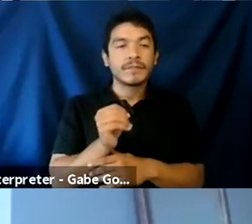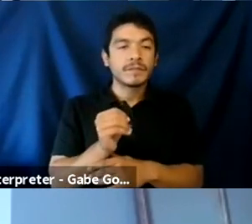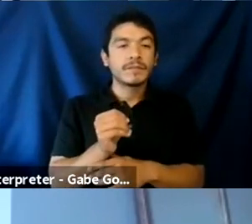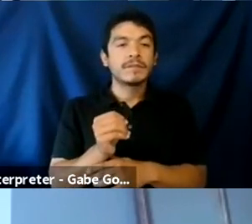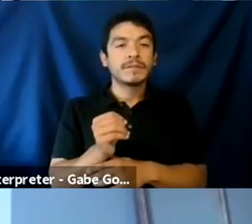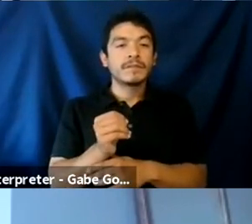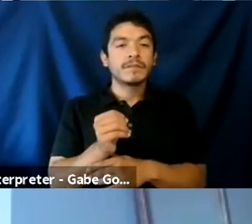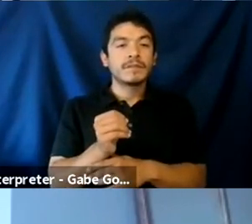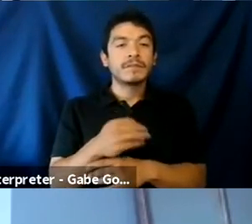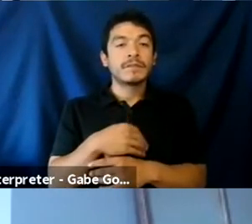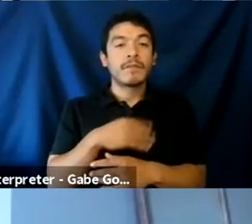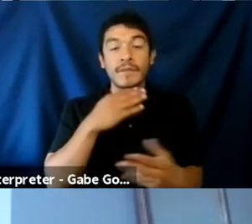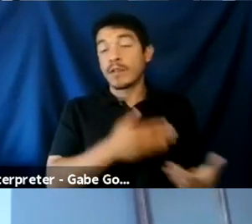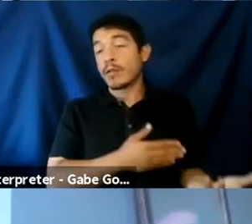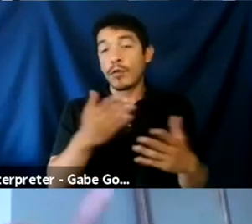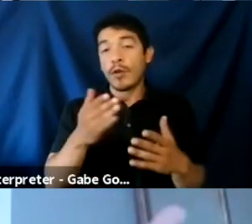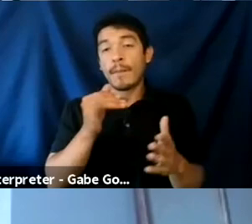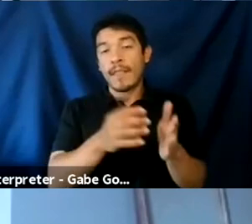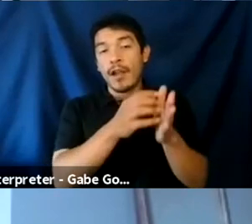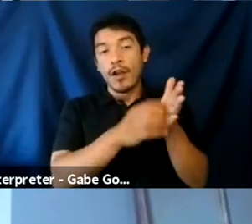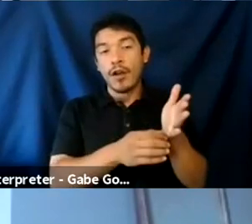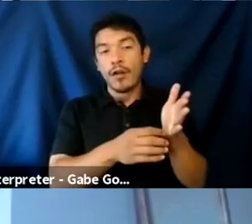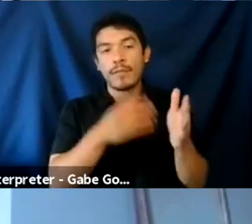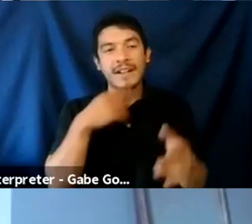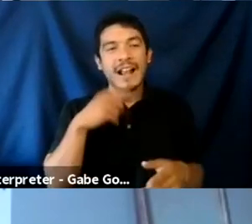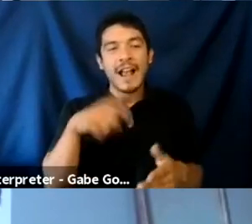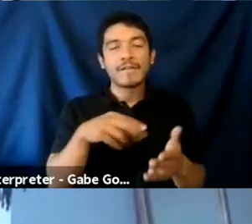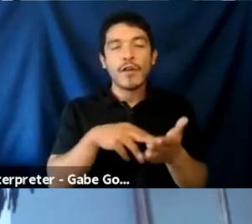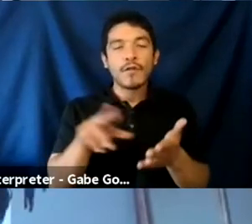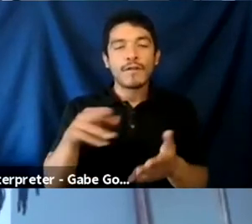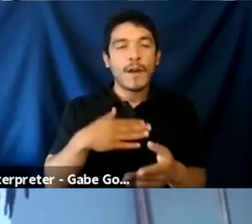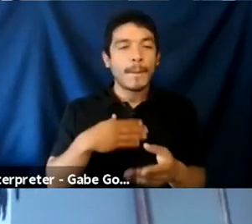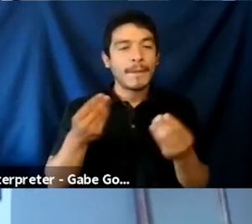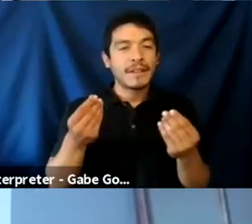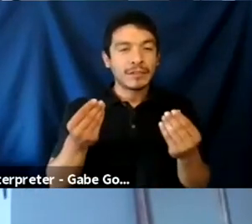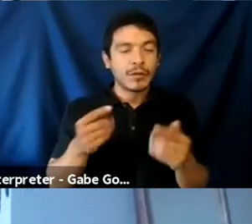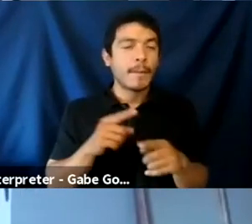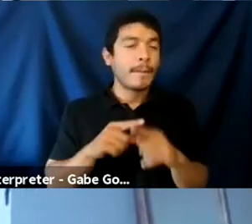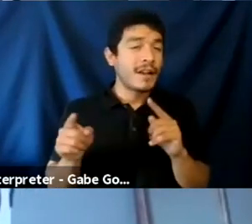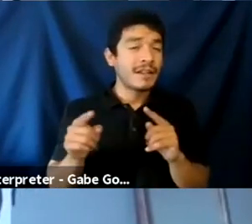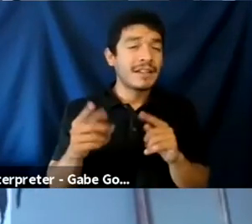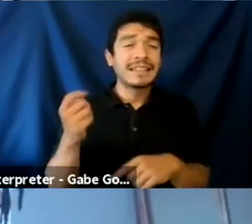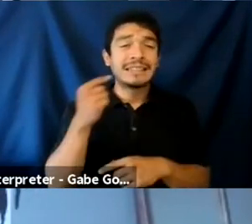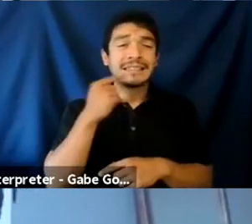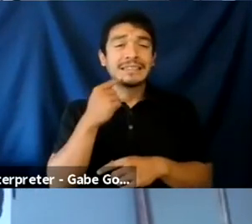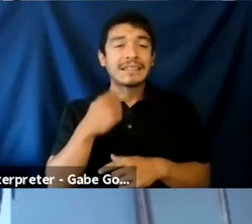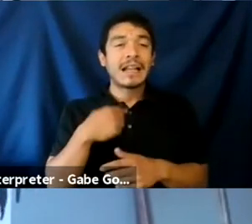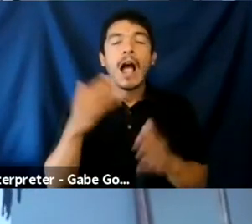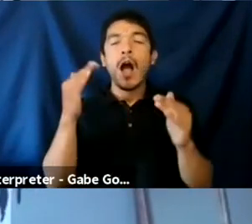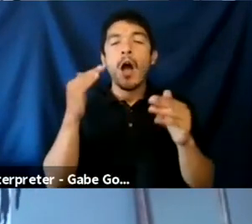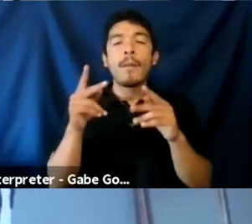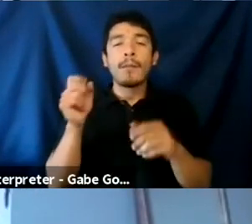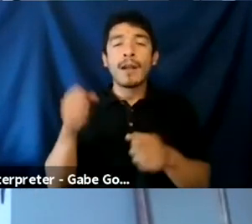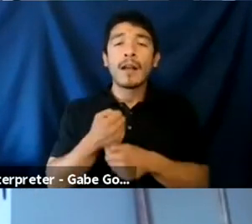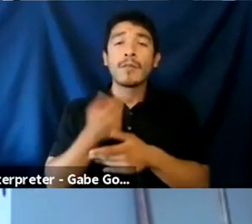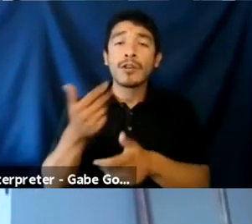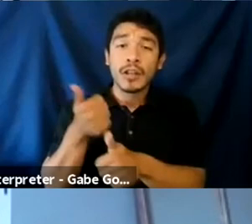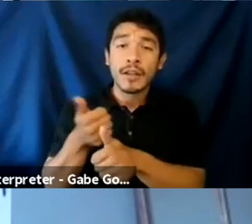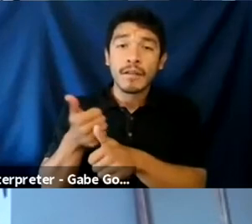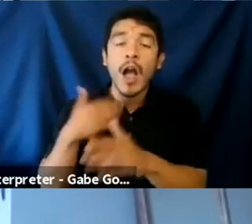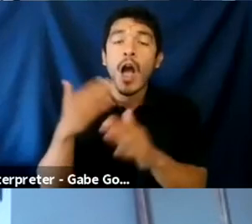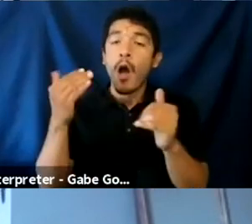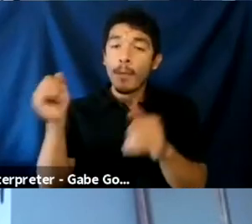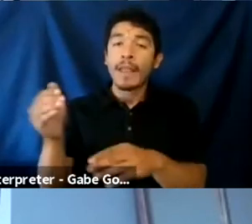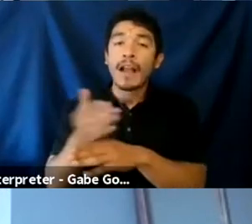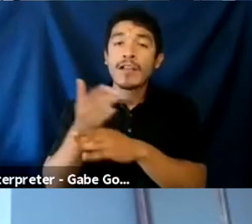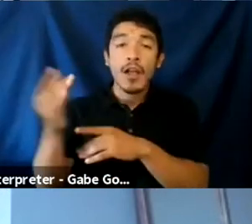the, I haven't pulling up the article. Cause I obviously, you know, I have to reference my materials, but he said, I hope people can express themselves. I hope they can share their ideas,